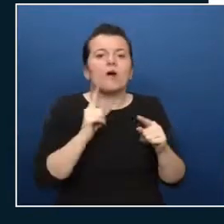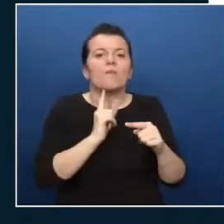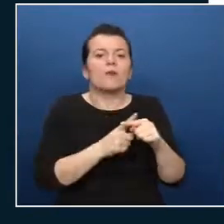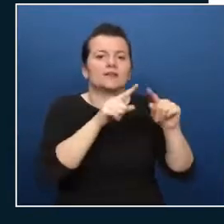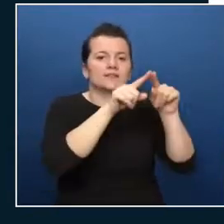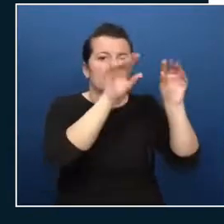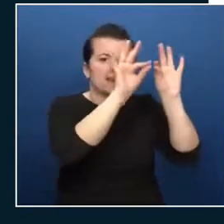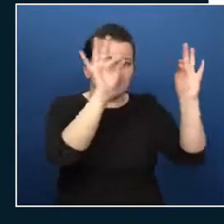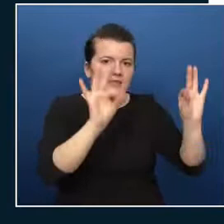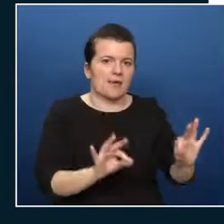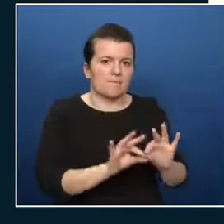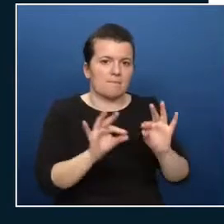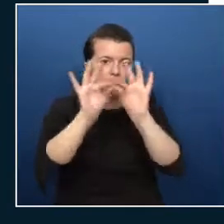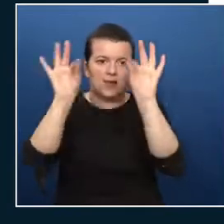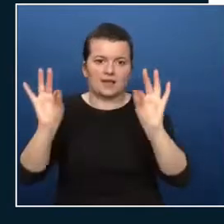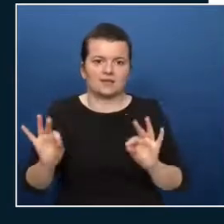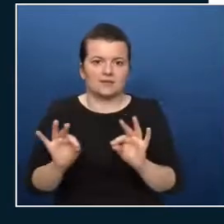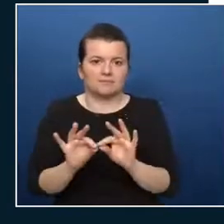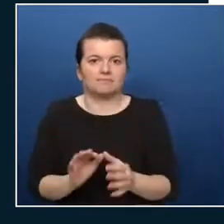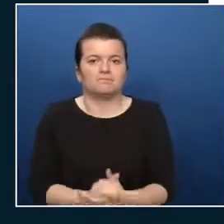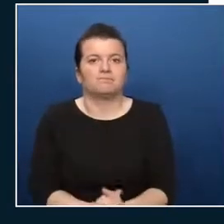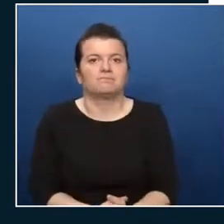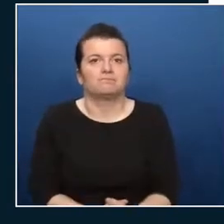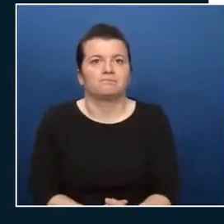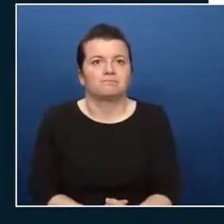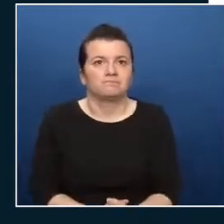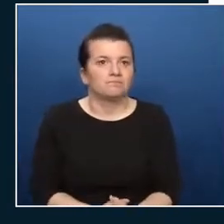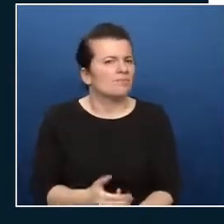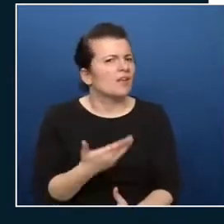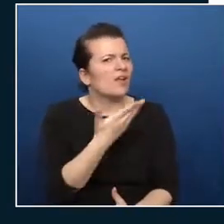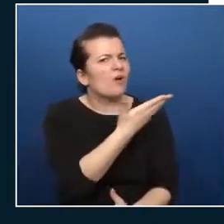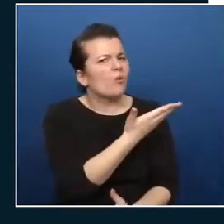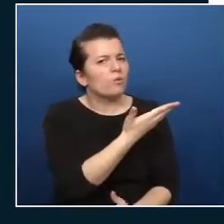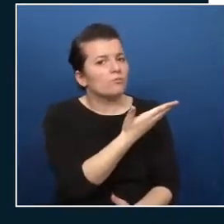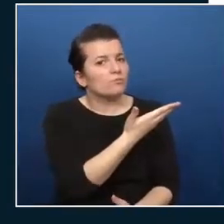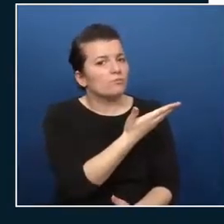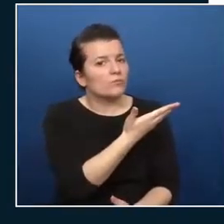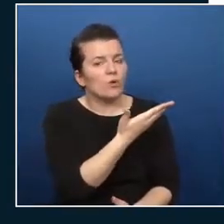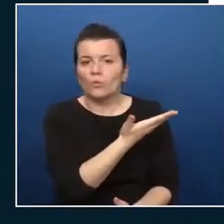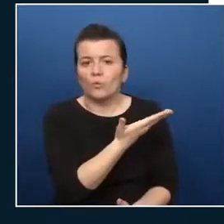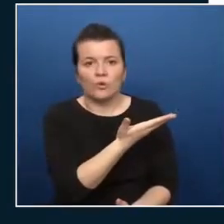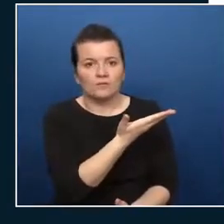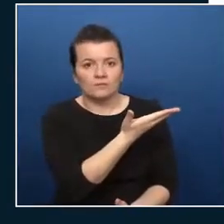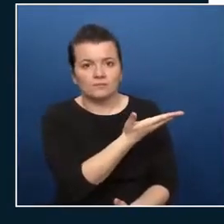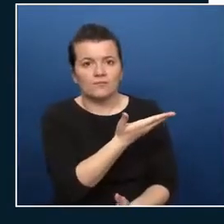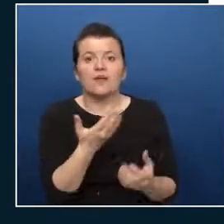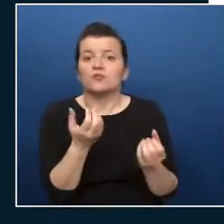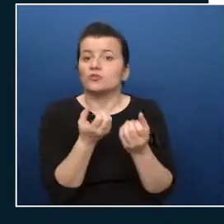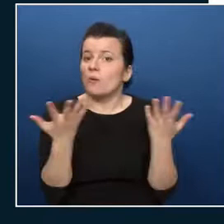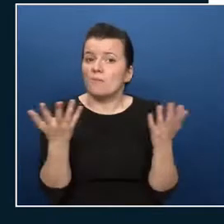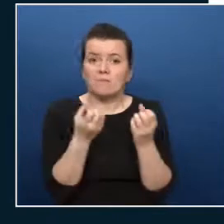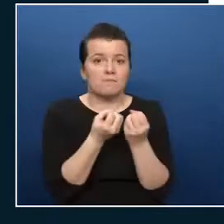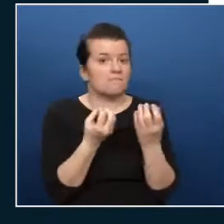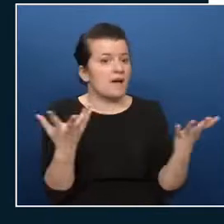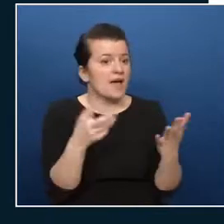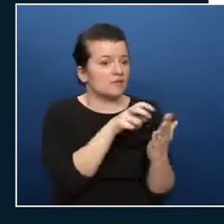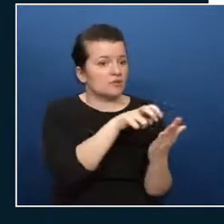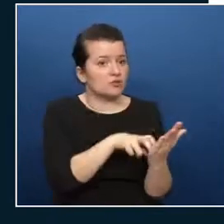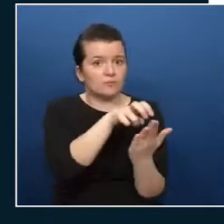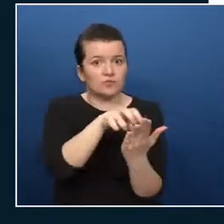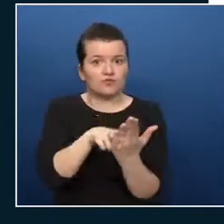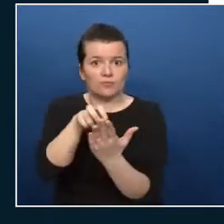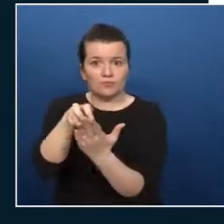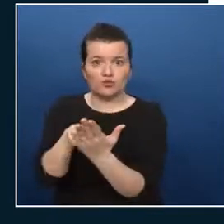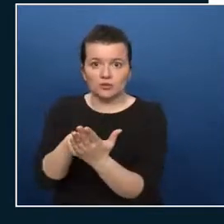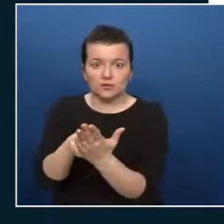all right landing zones landing zones landing represent a multi-subscription Azure environment and